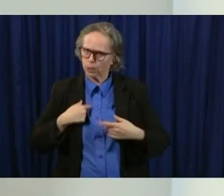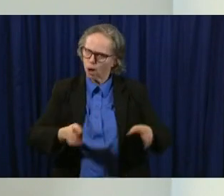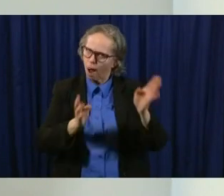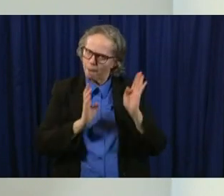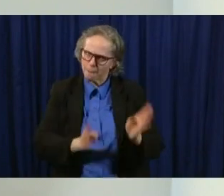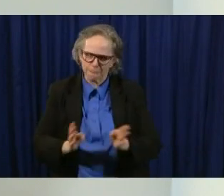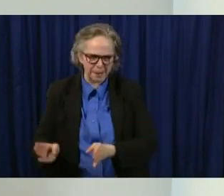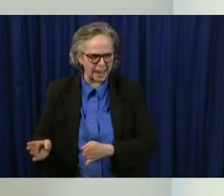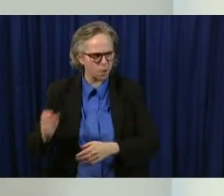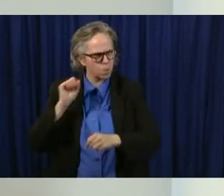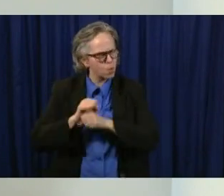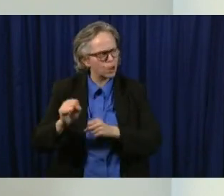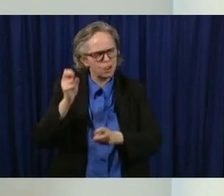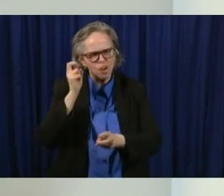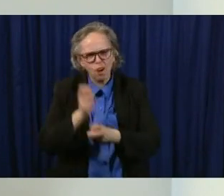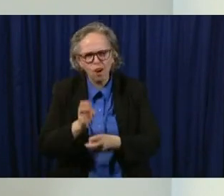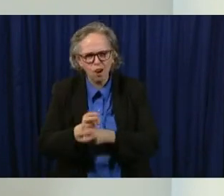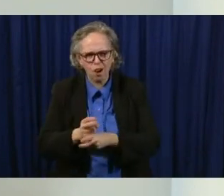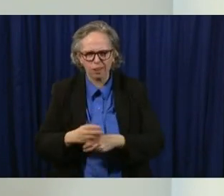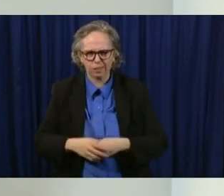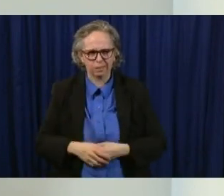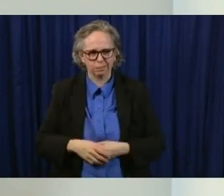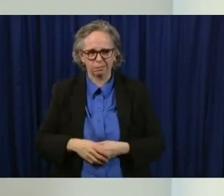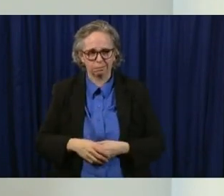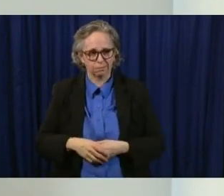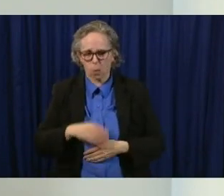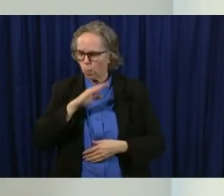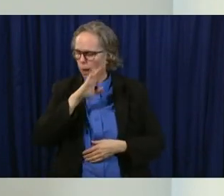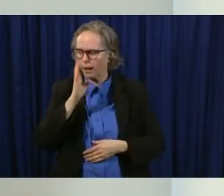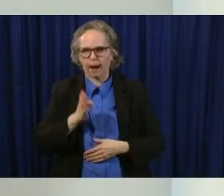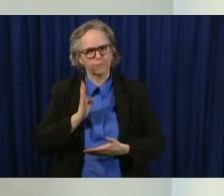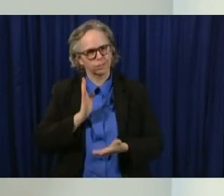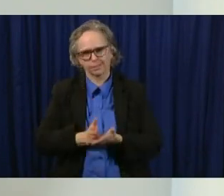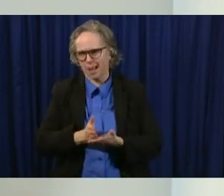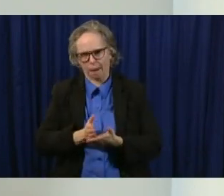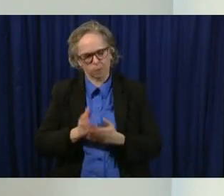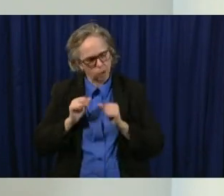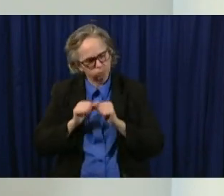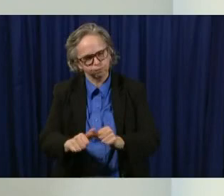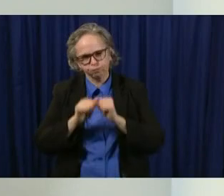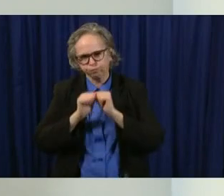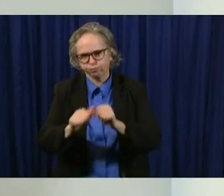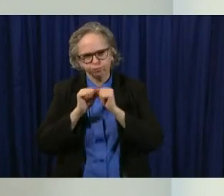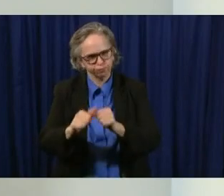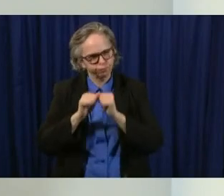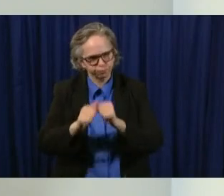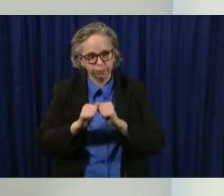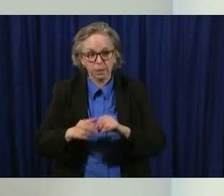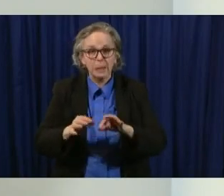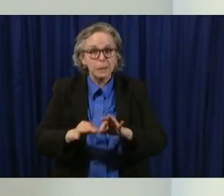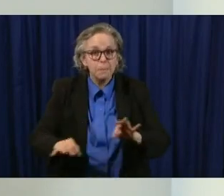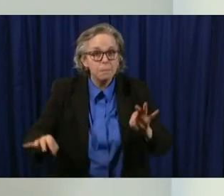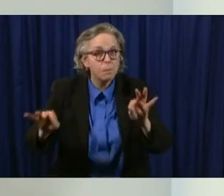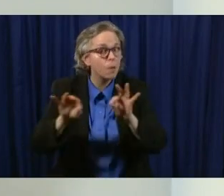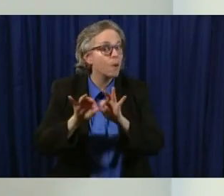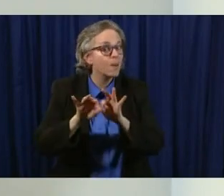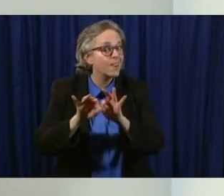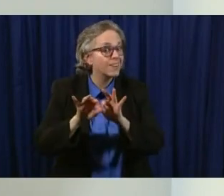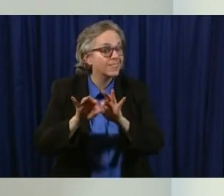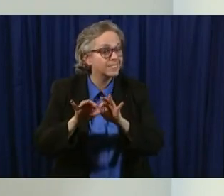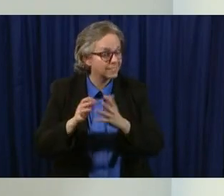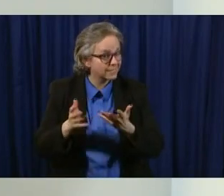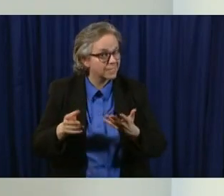work on it our work doesn't stop but as is always important to remind the the more we follow the